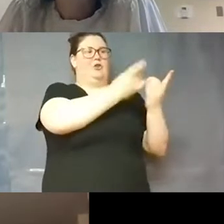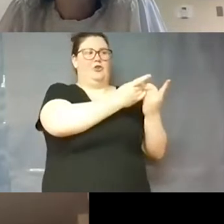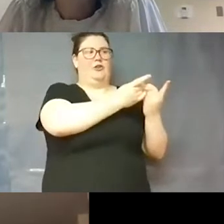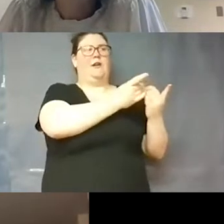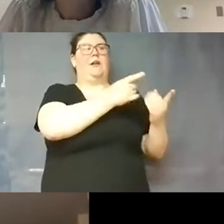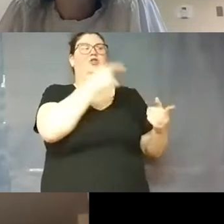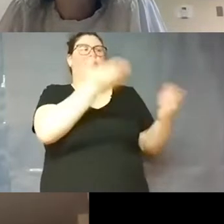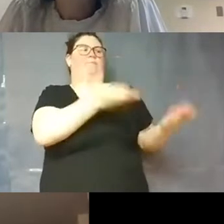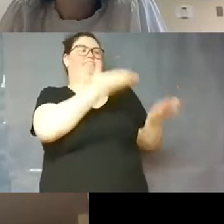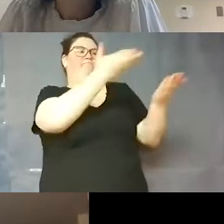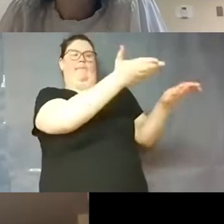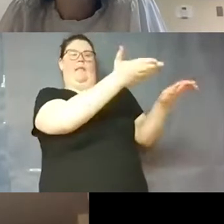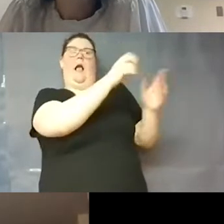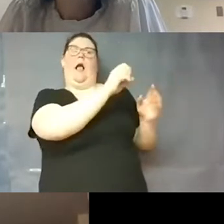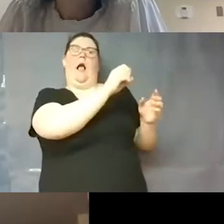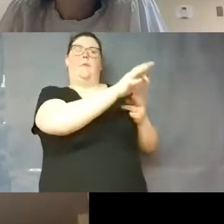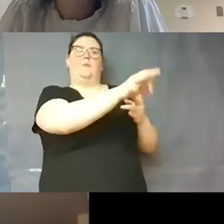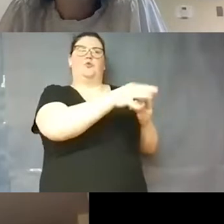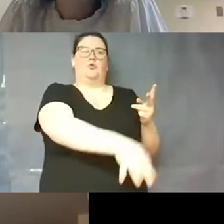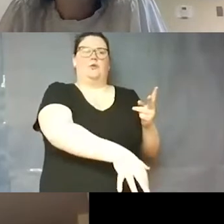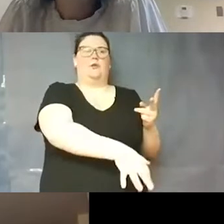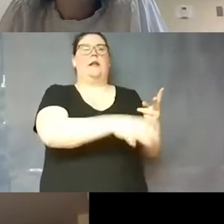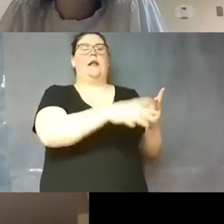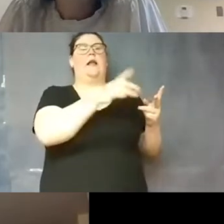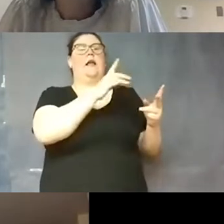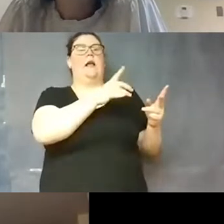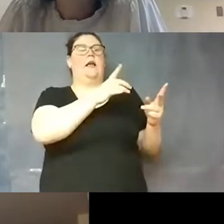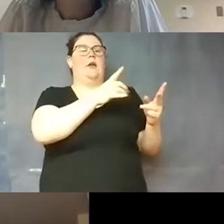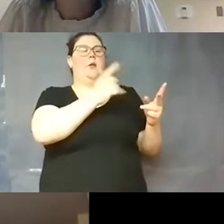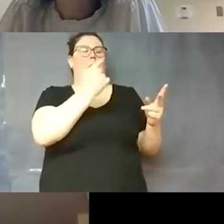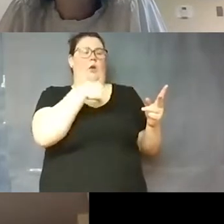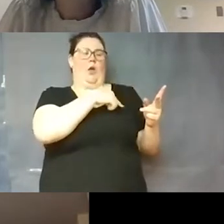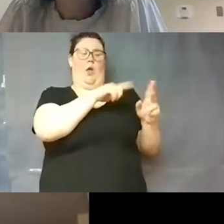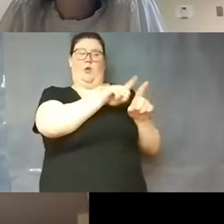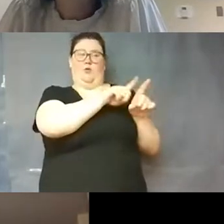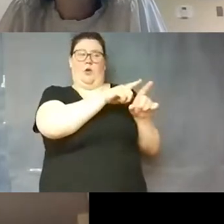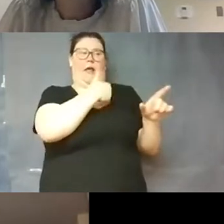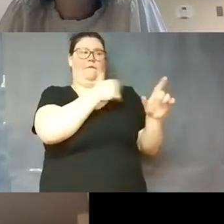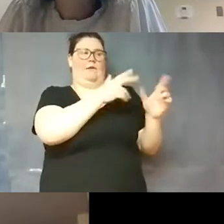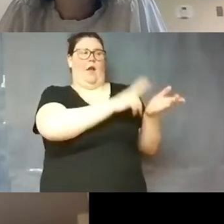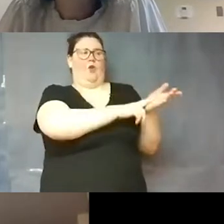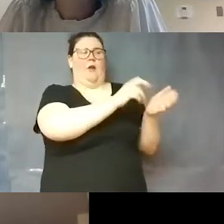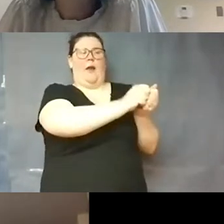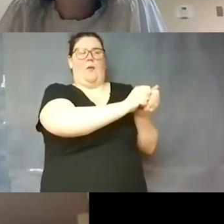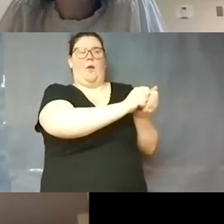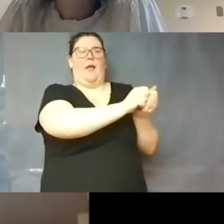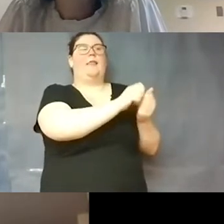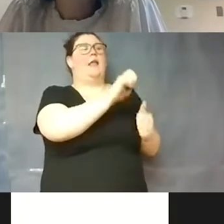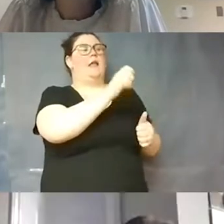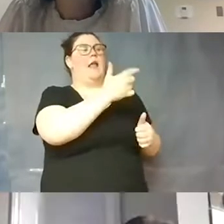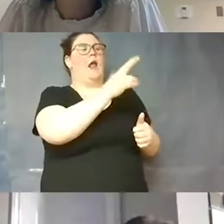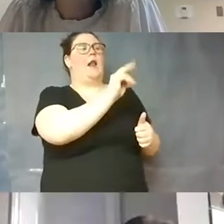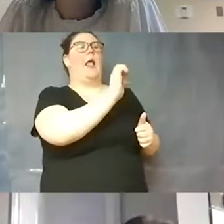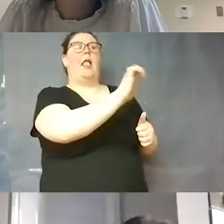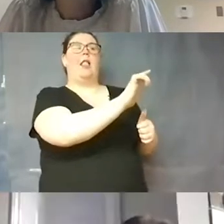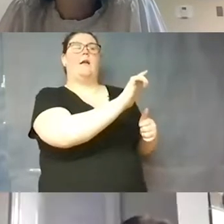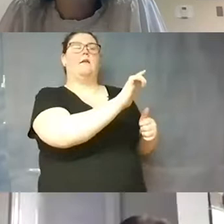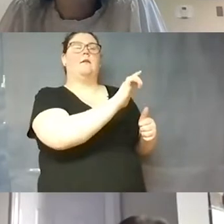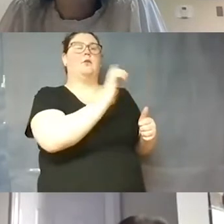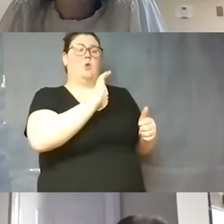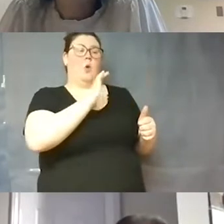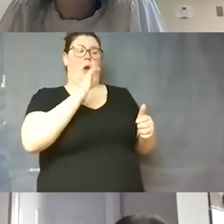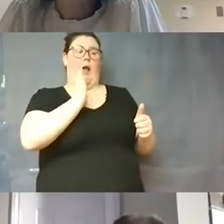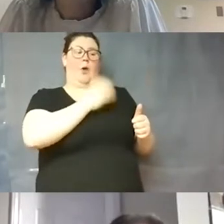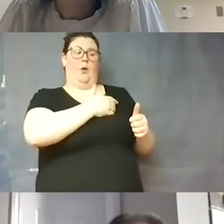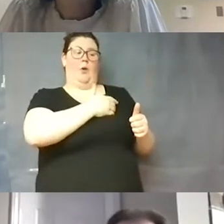opportunities and and tanya might come away on this as well we we also have contracted with uh with care now so that um our employees can